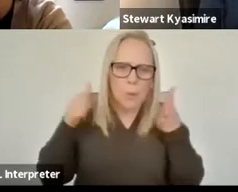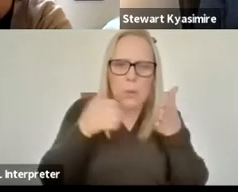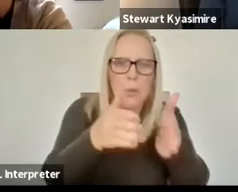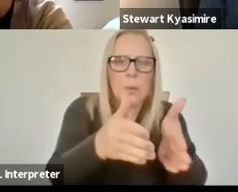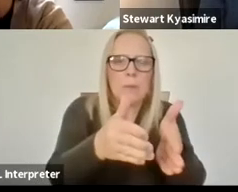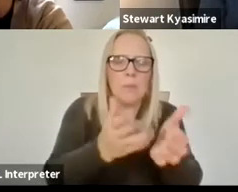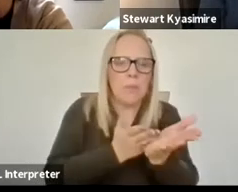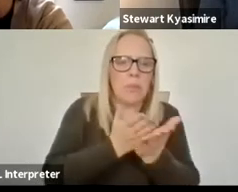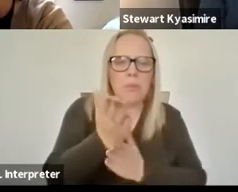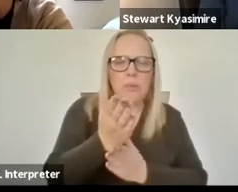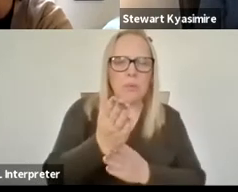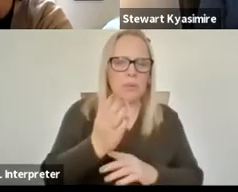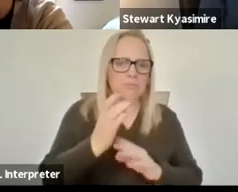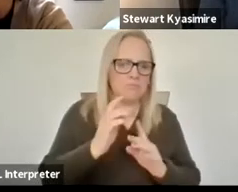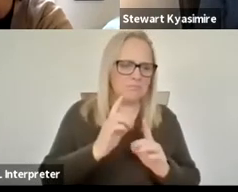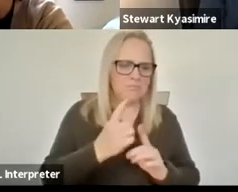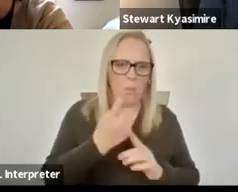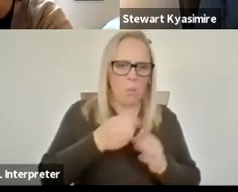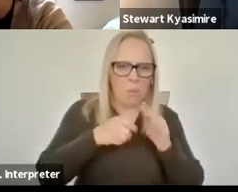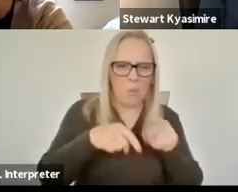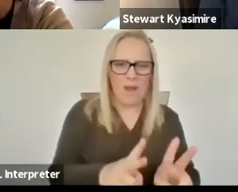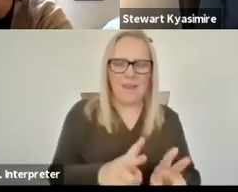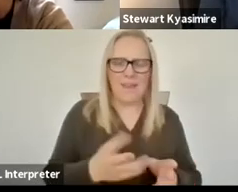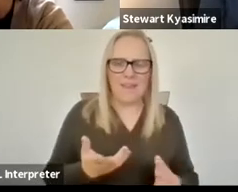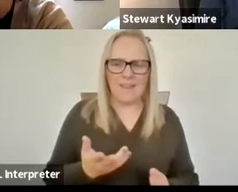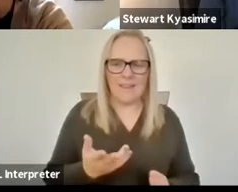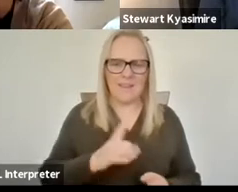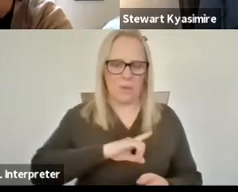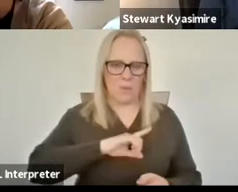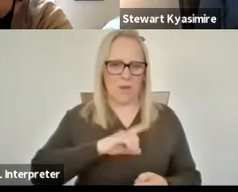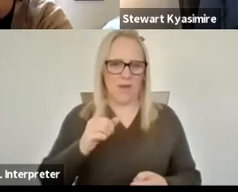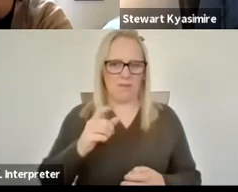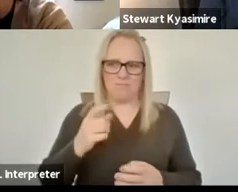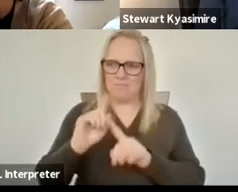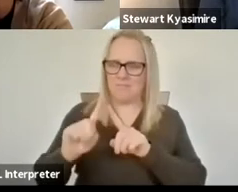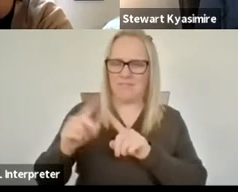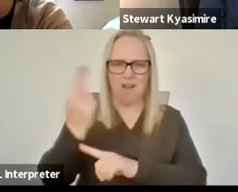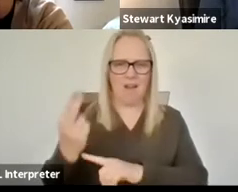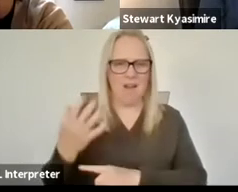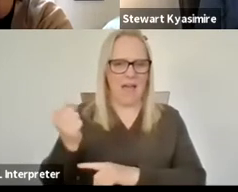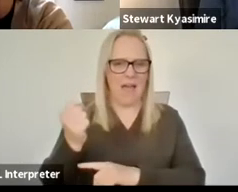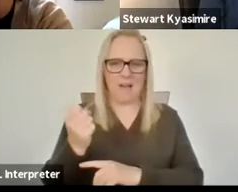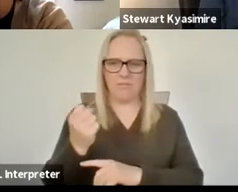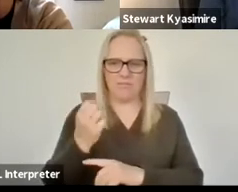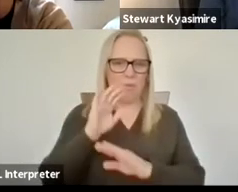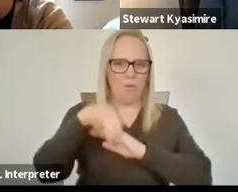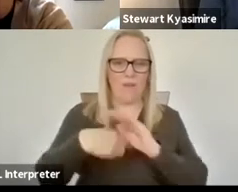contemporary art there are maybe i don't know 300 kind of serious collectors around the world that are really keeping keeping this this sort of world afloat on on a